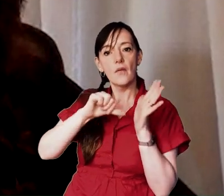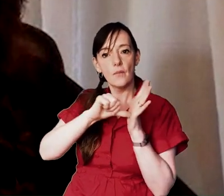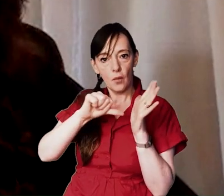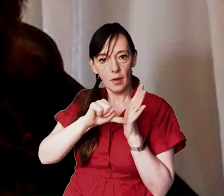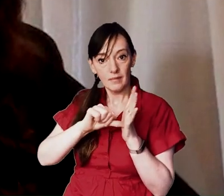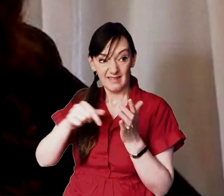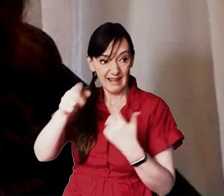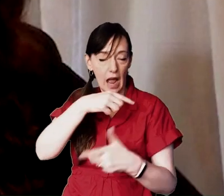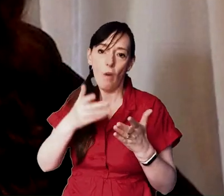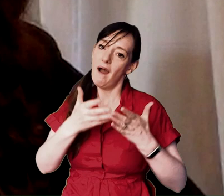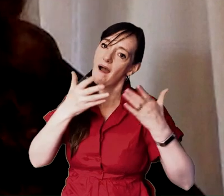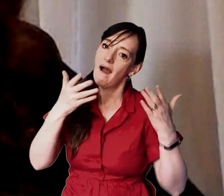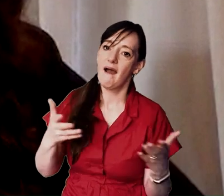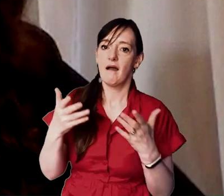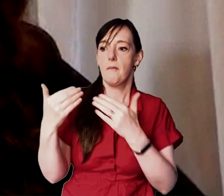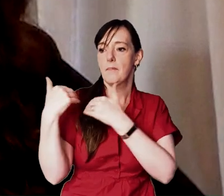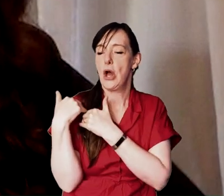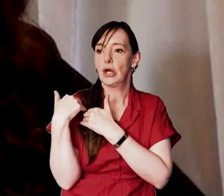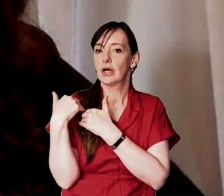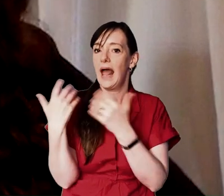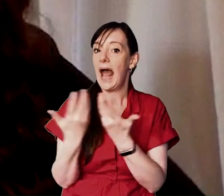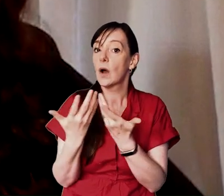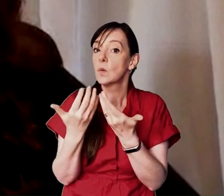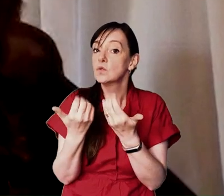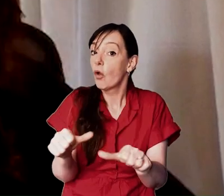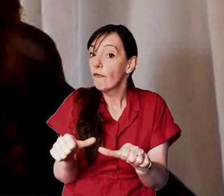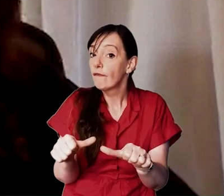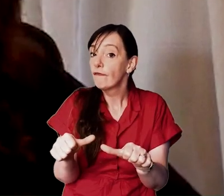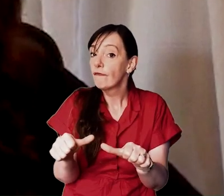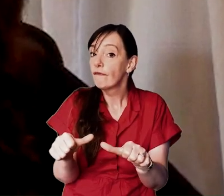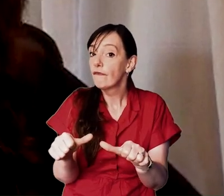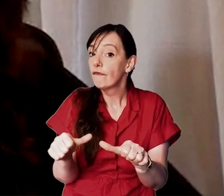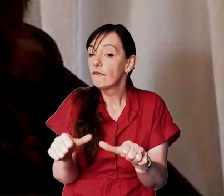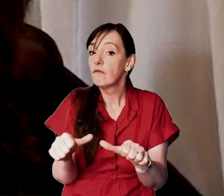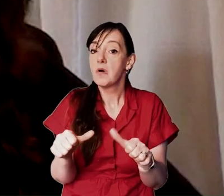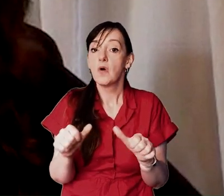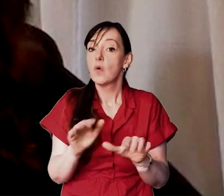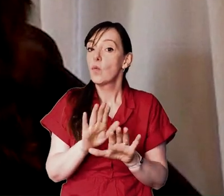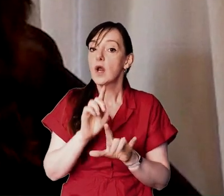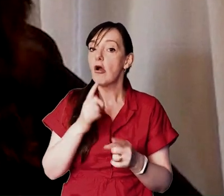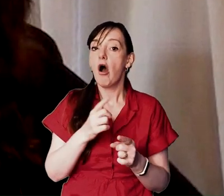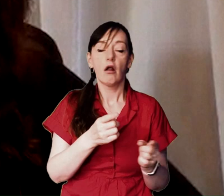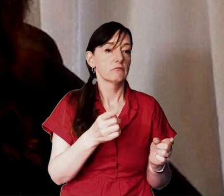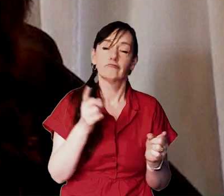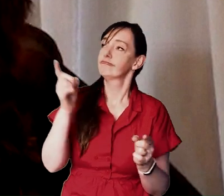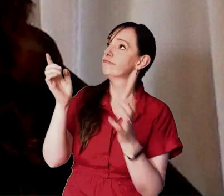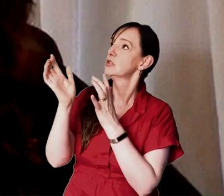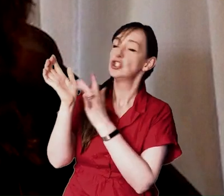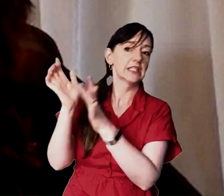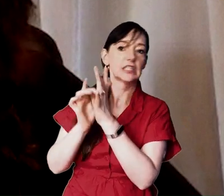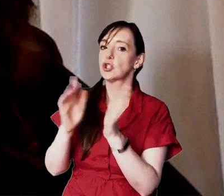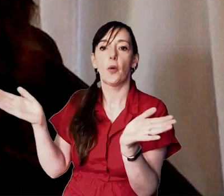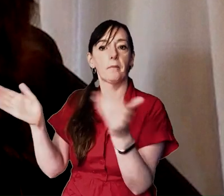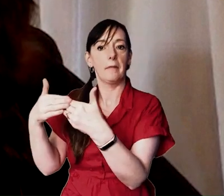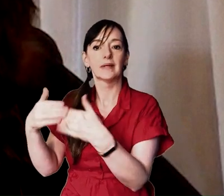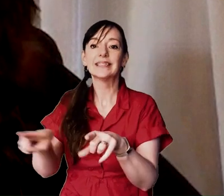do we do with our heaviest burden rather than shutting up shop as the secular gods have done the son of god has